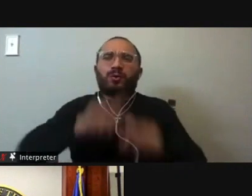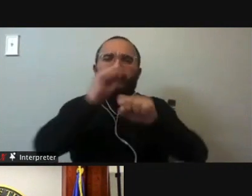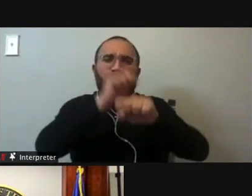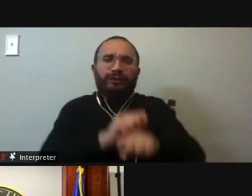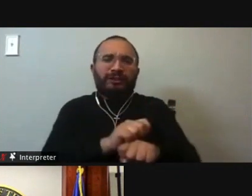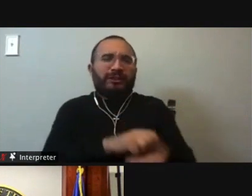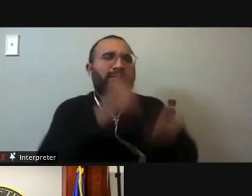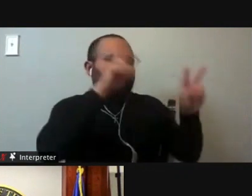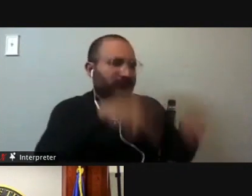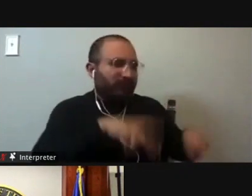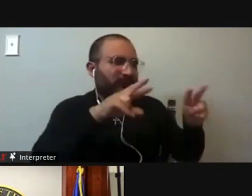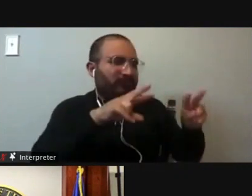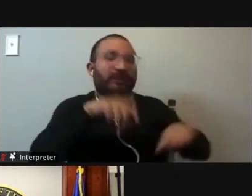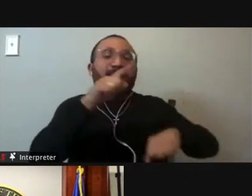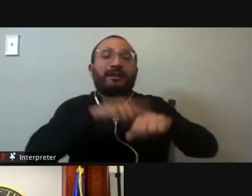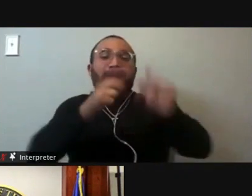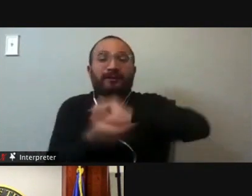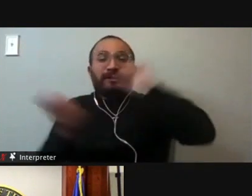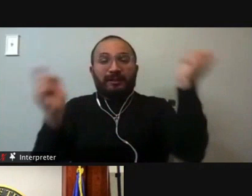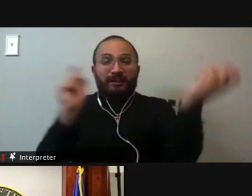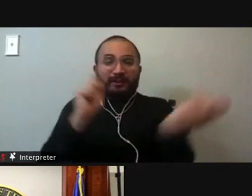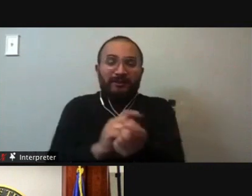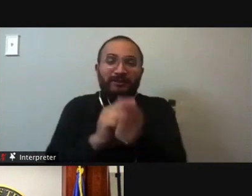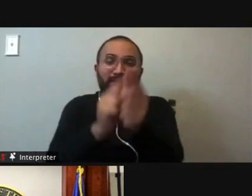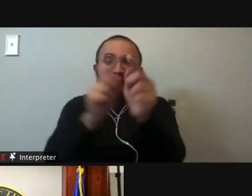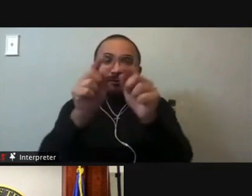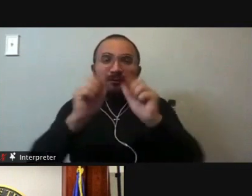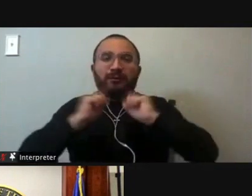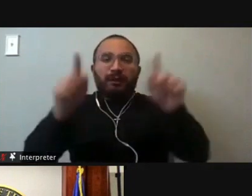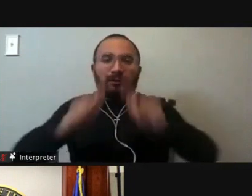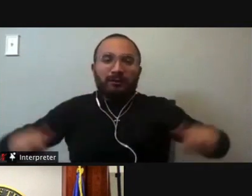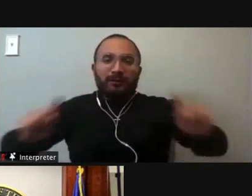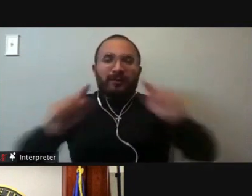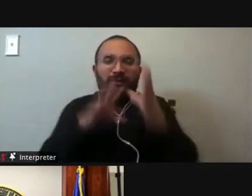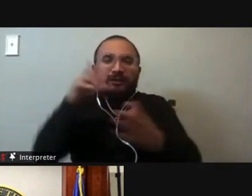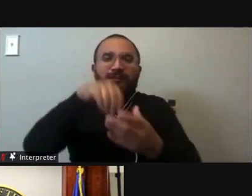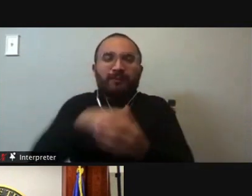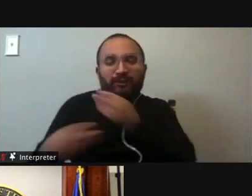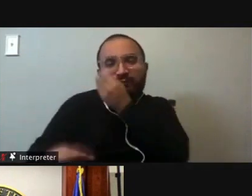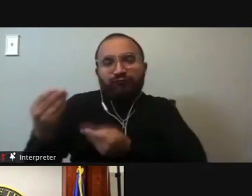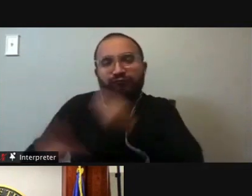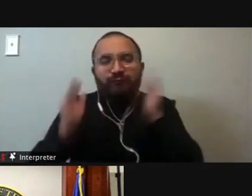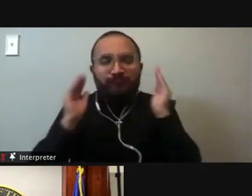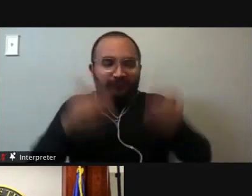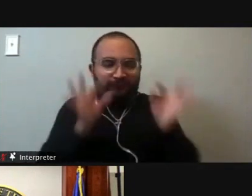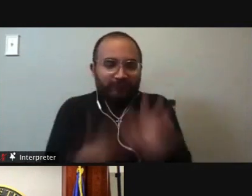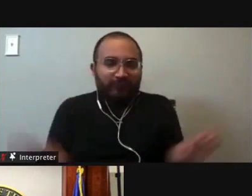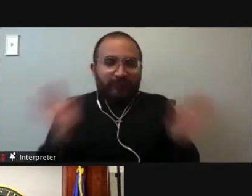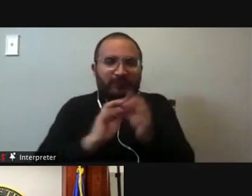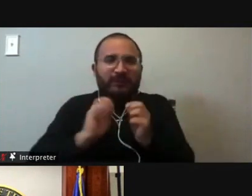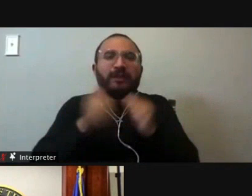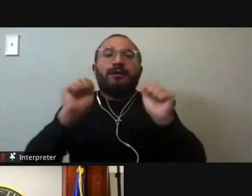those things, those times are changing and you are part of that generation. So let's focus on the important things about how we can